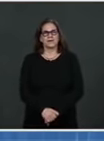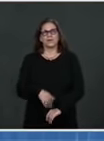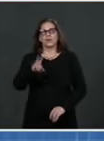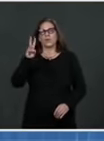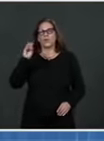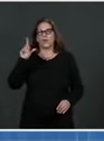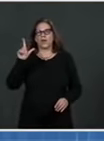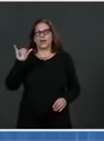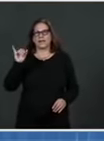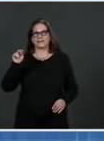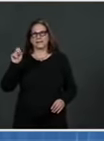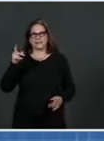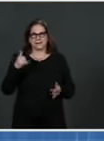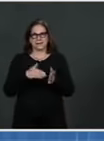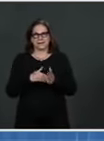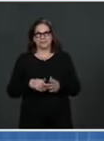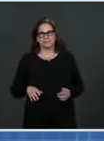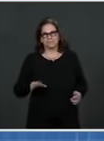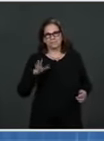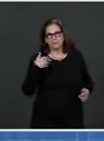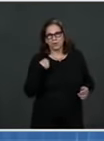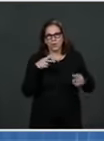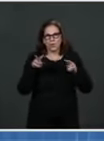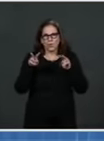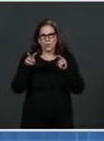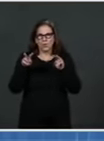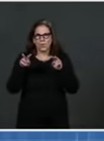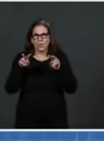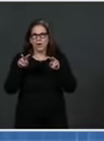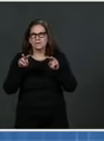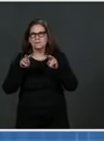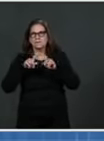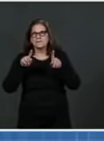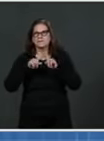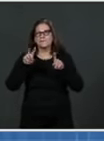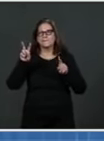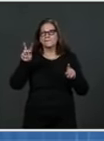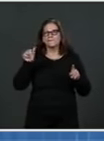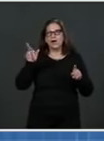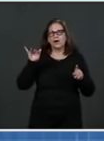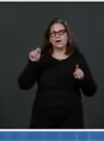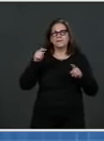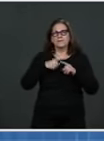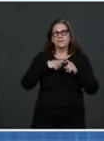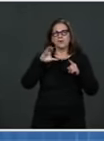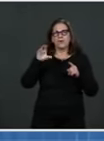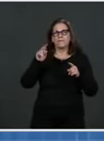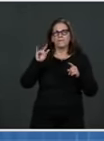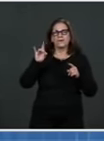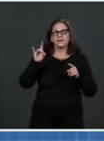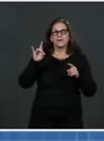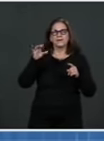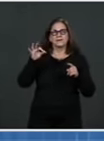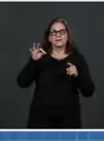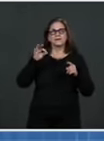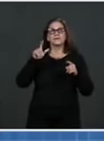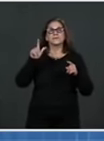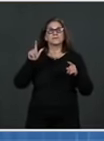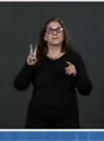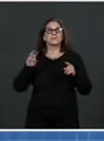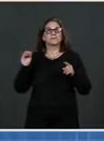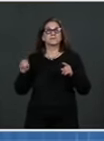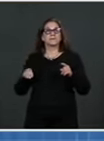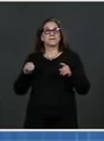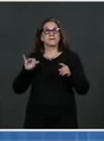watching the variants really carefully. We know about 26 percent of all sequenced virus is